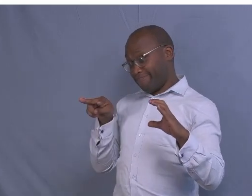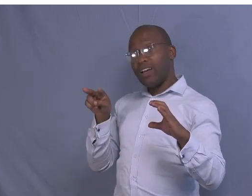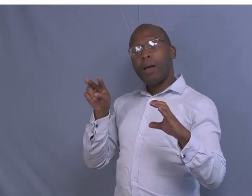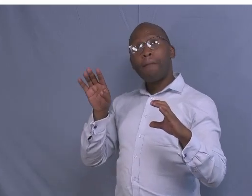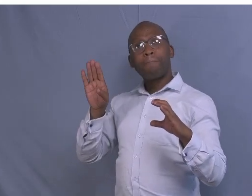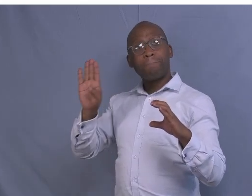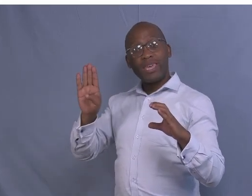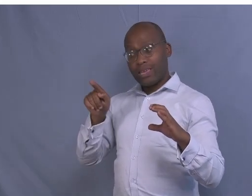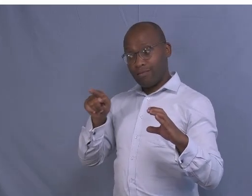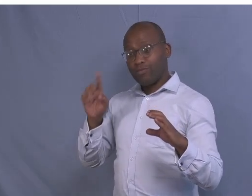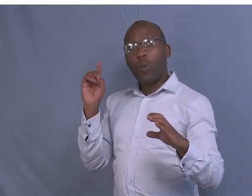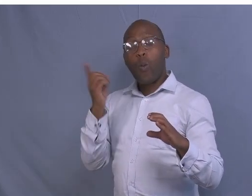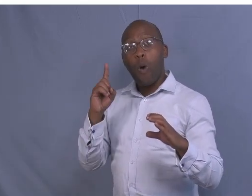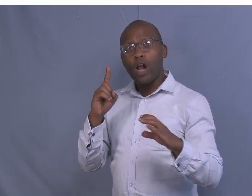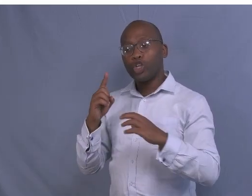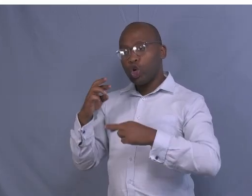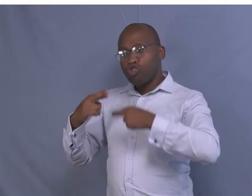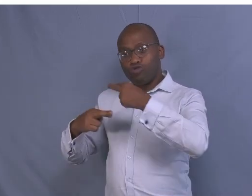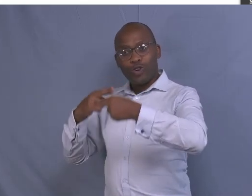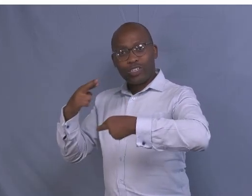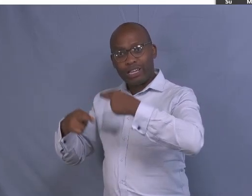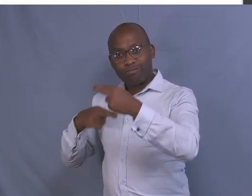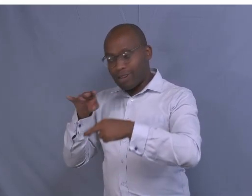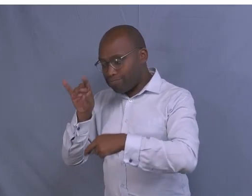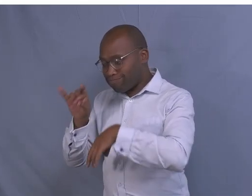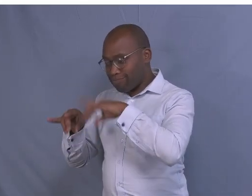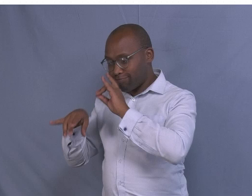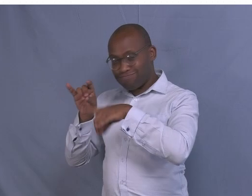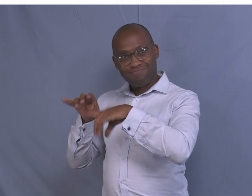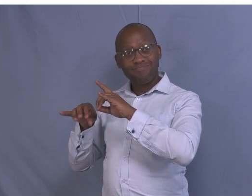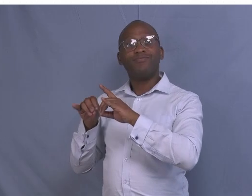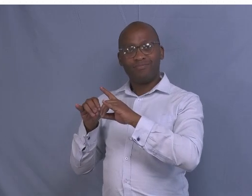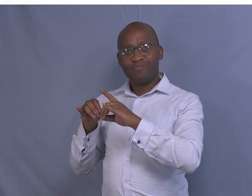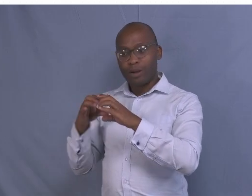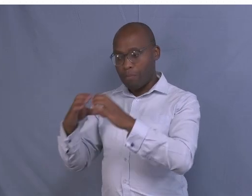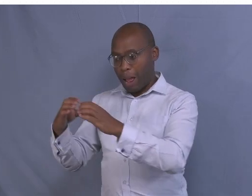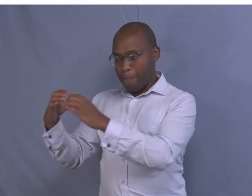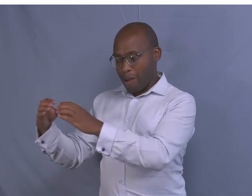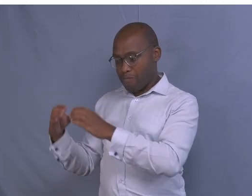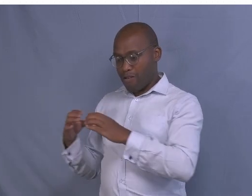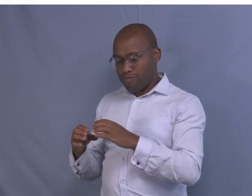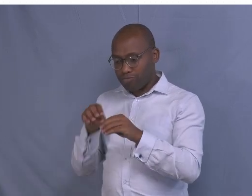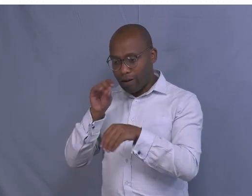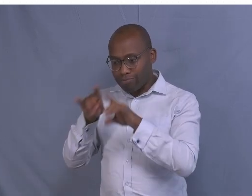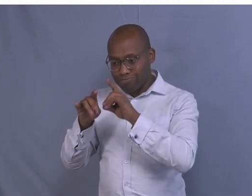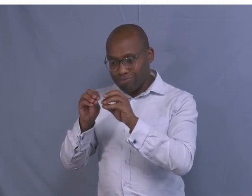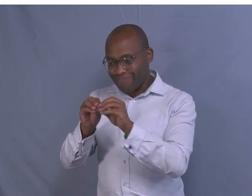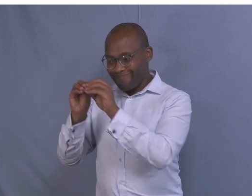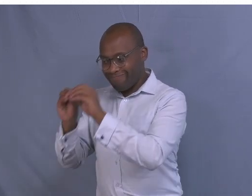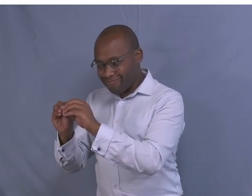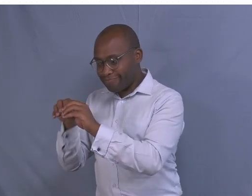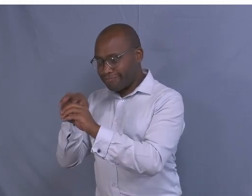it's a rotational grazing. It's a rotational grazing. As they graze, what are the